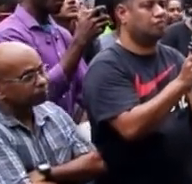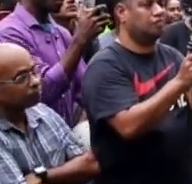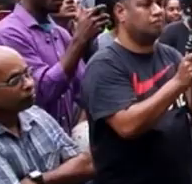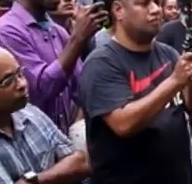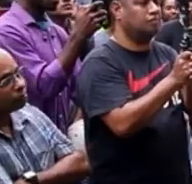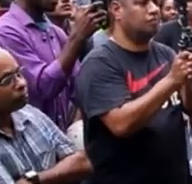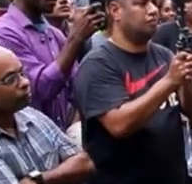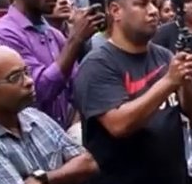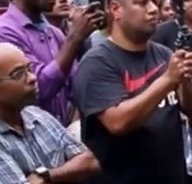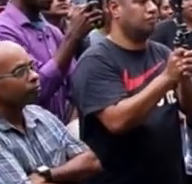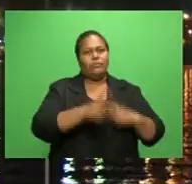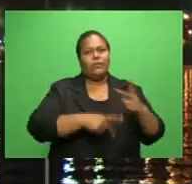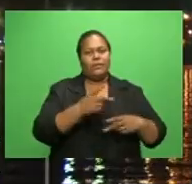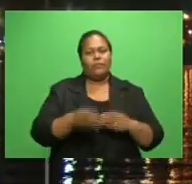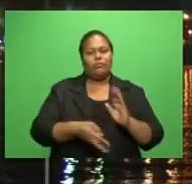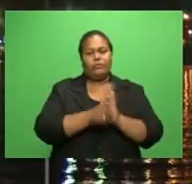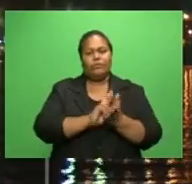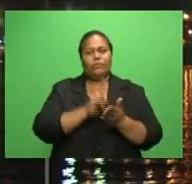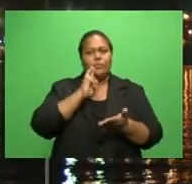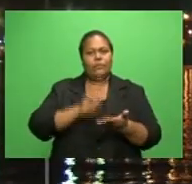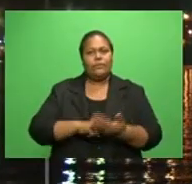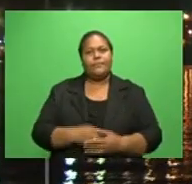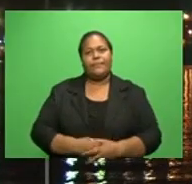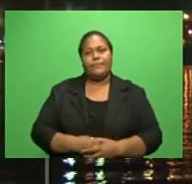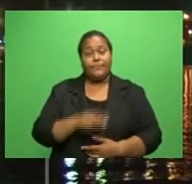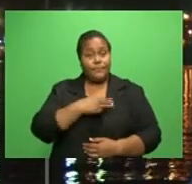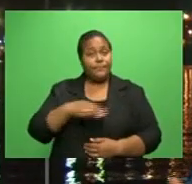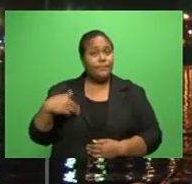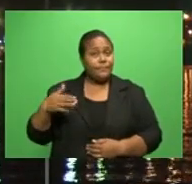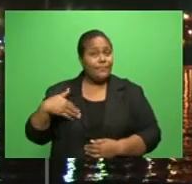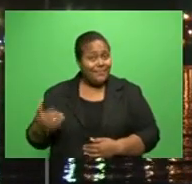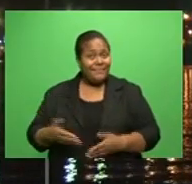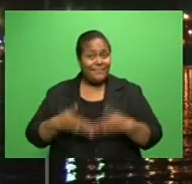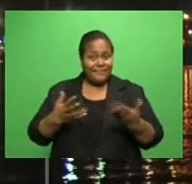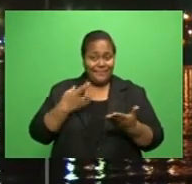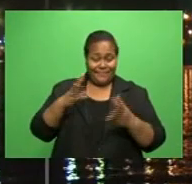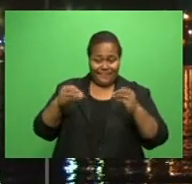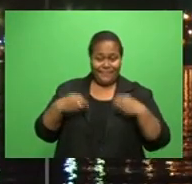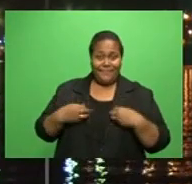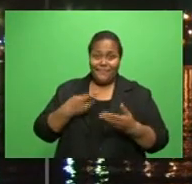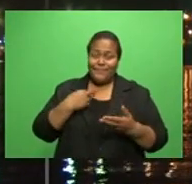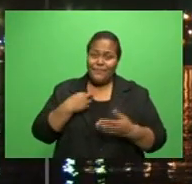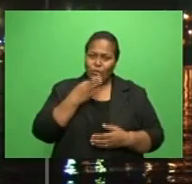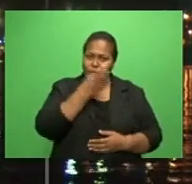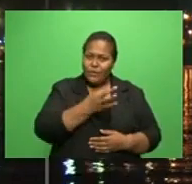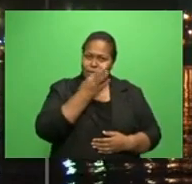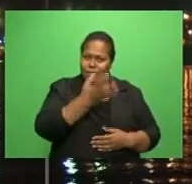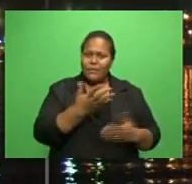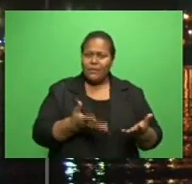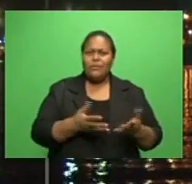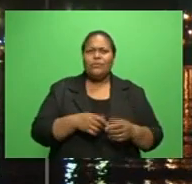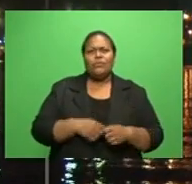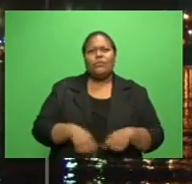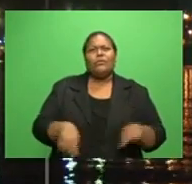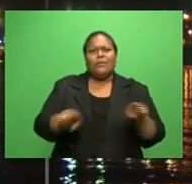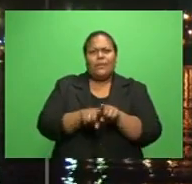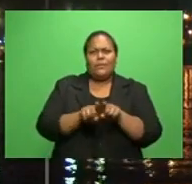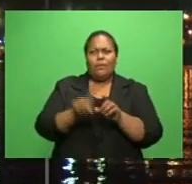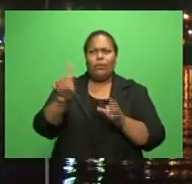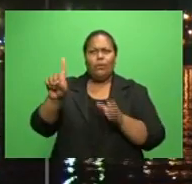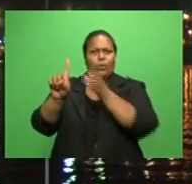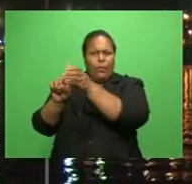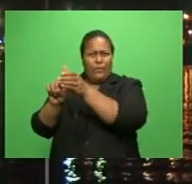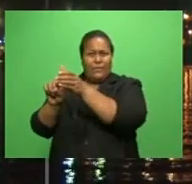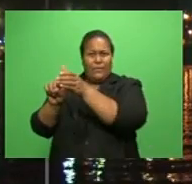reports. The health ministry recently received requests from individuals to replicate its COVID-19 quarantine facilities